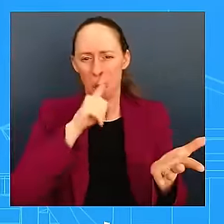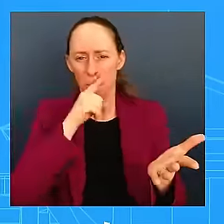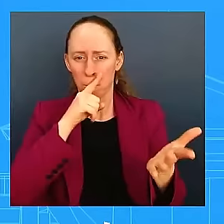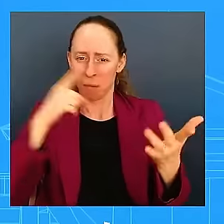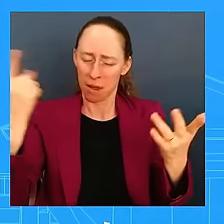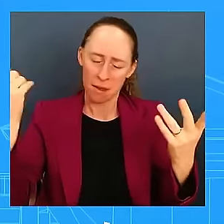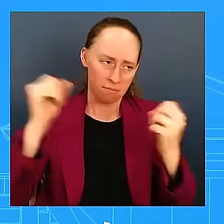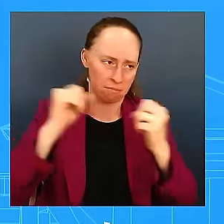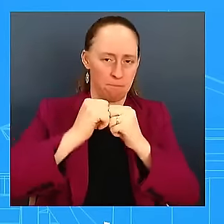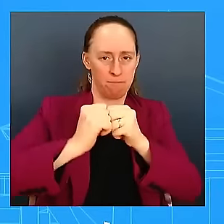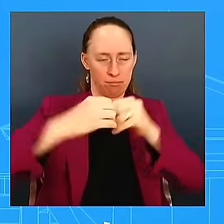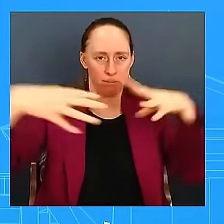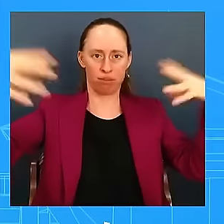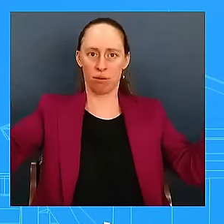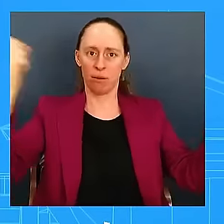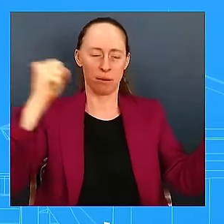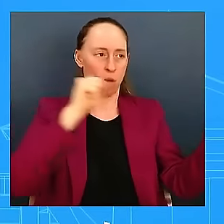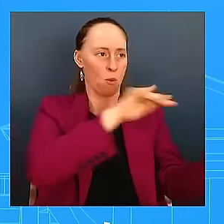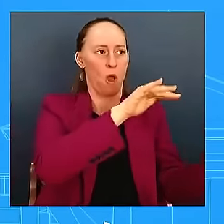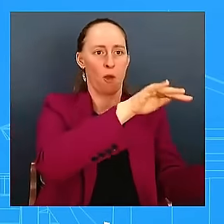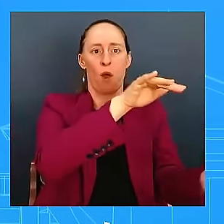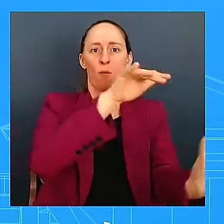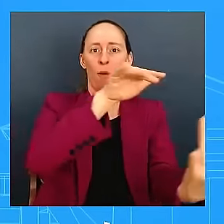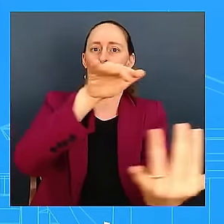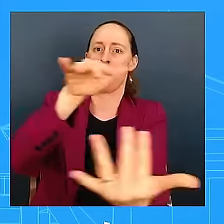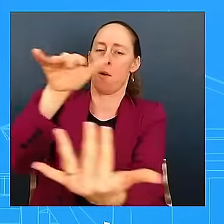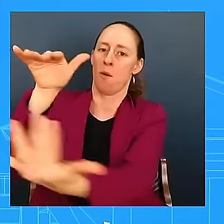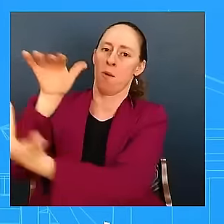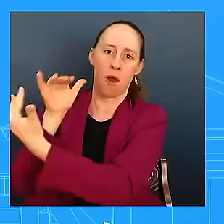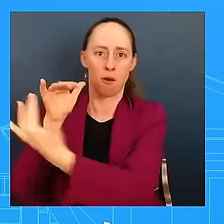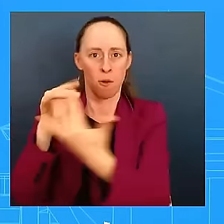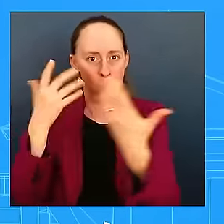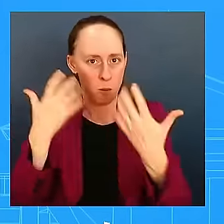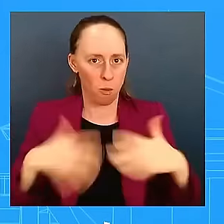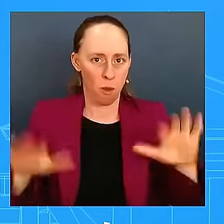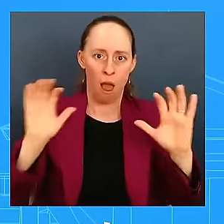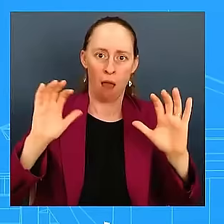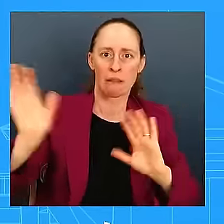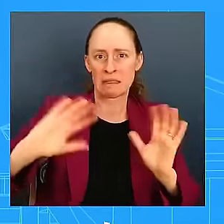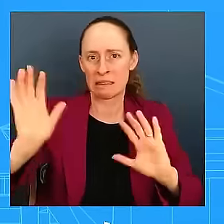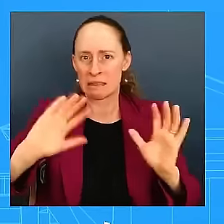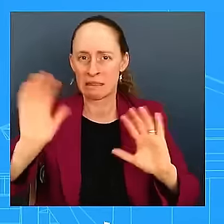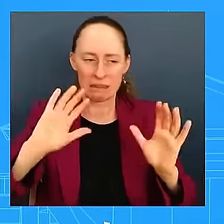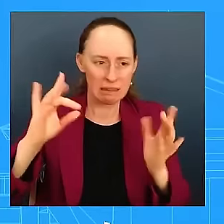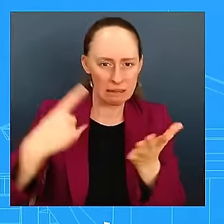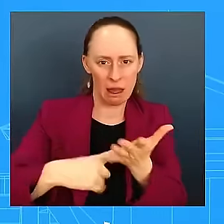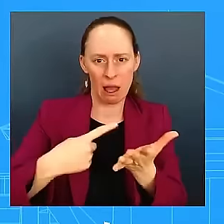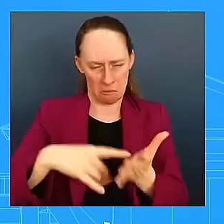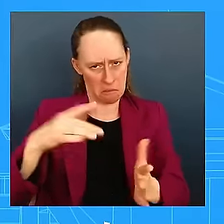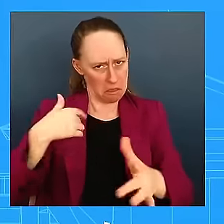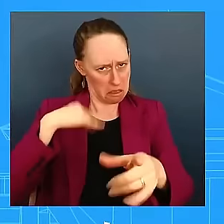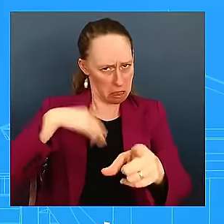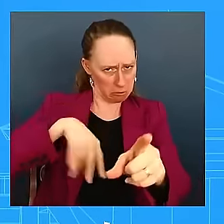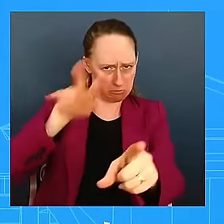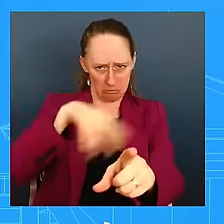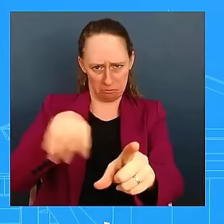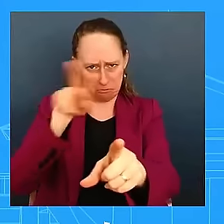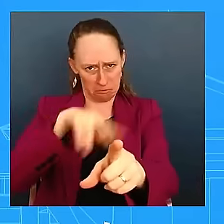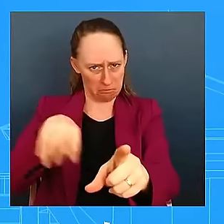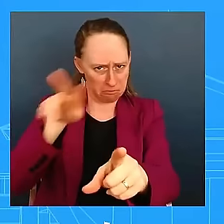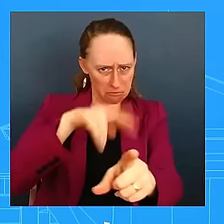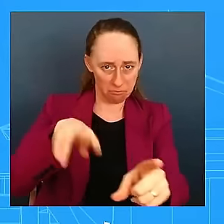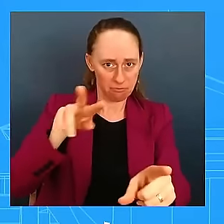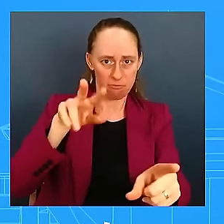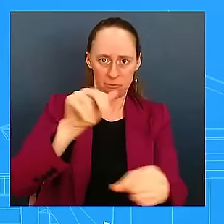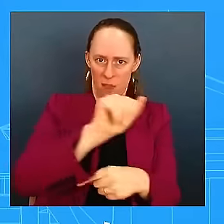why they're pursuing this diplomatic solution. But I guess just for our understanding of what an all-out war looks like versus what we're witnessing now. I mean, look, I'm not